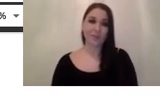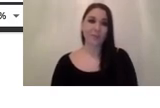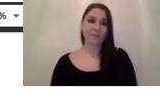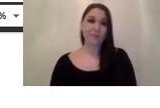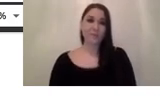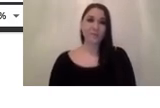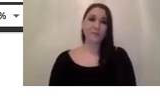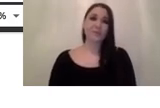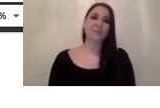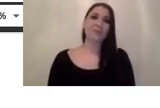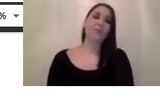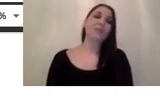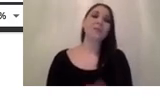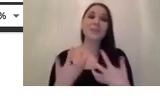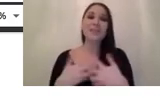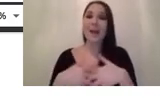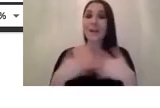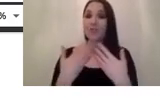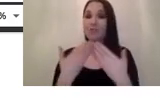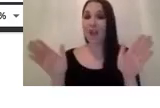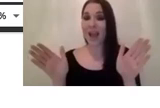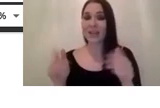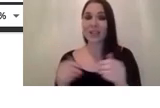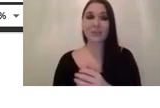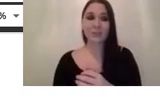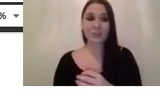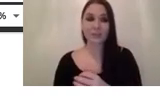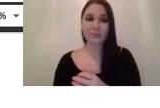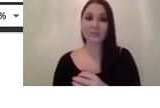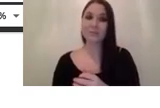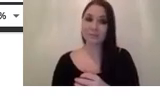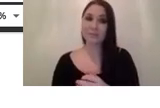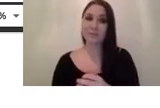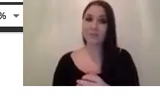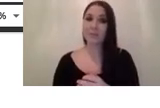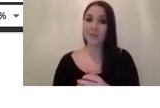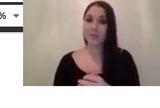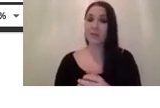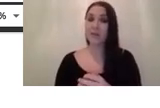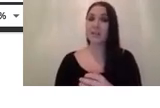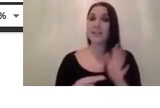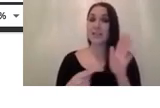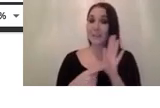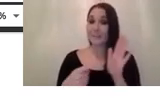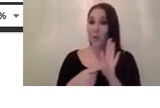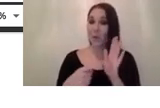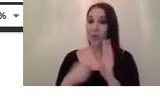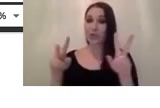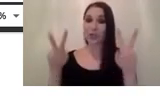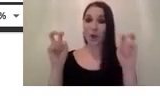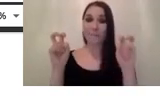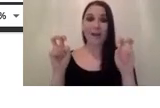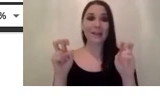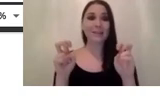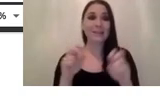dynamic range is also a really important topic and we will be defining it as the ratio between the mean the